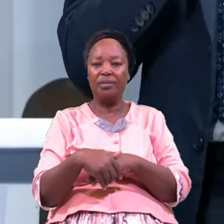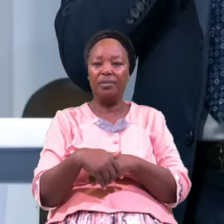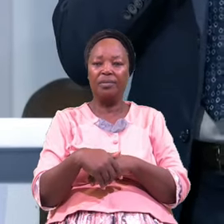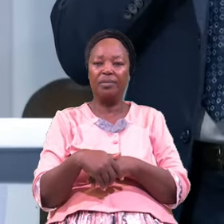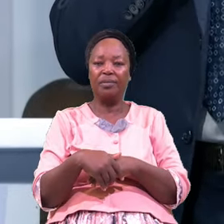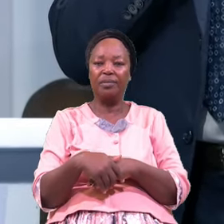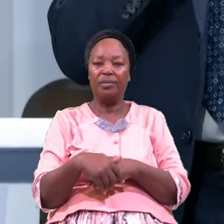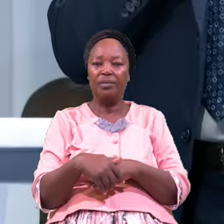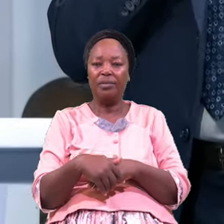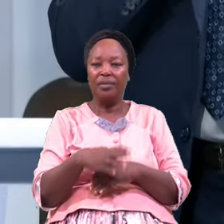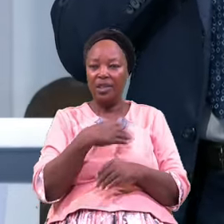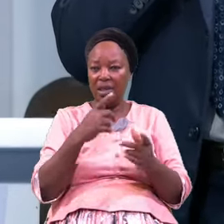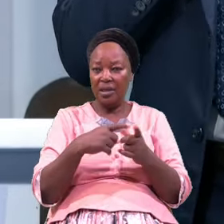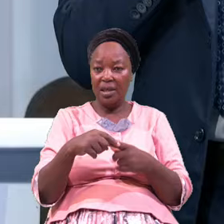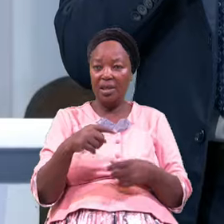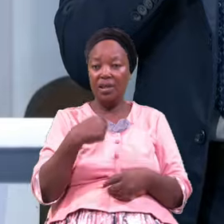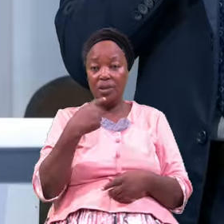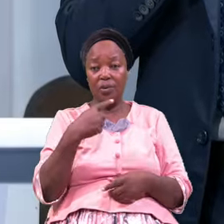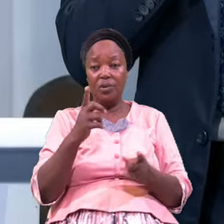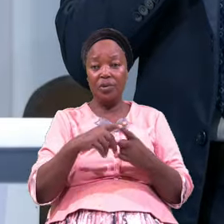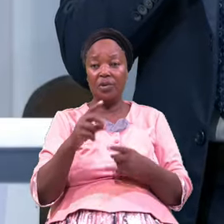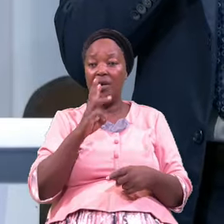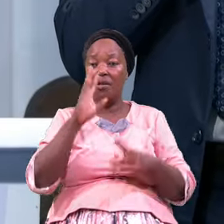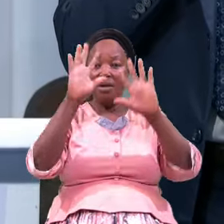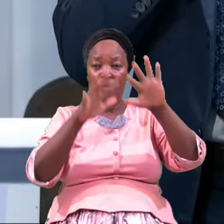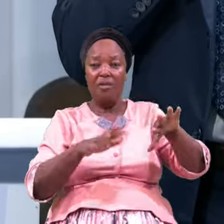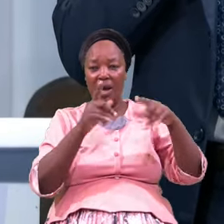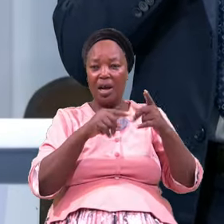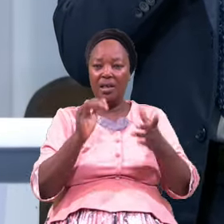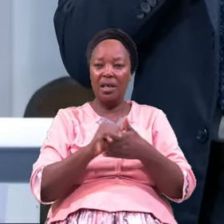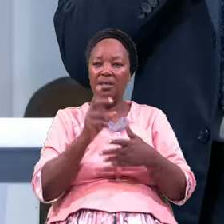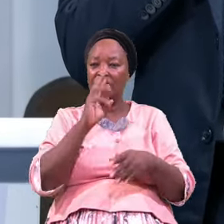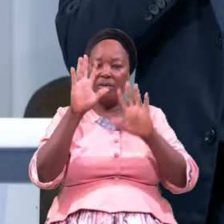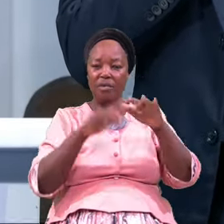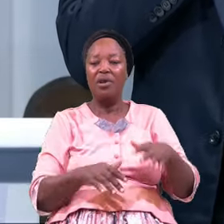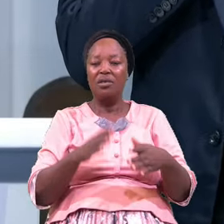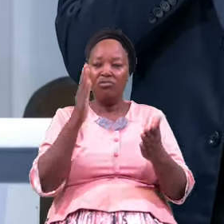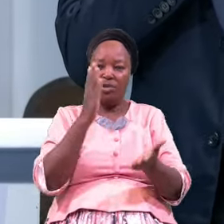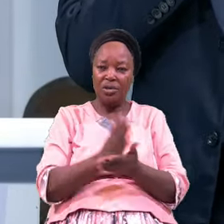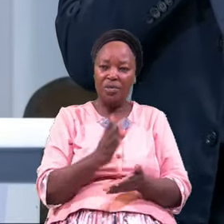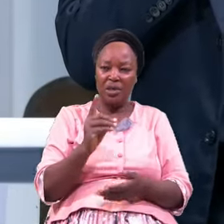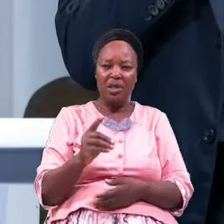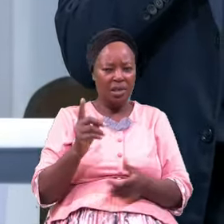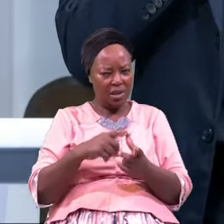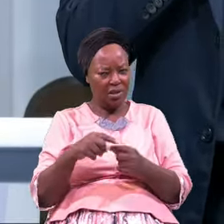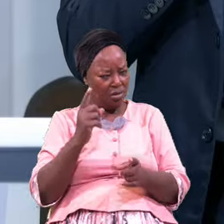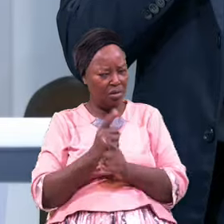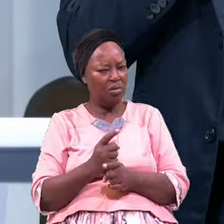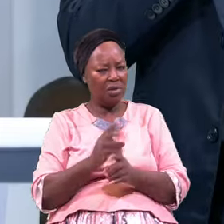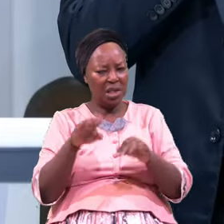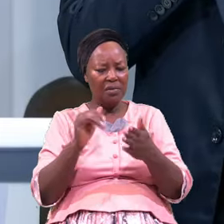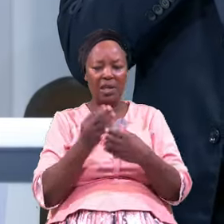And He Spoke To The Rain And The Rain Obeyed So Just Give Your Information